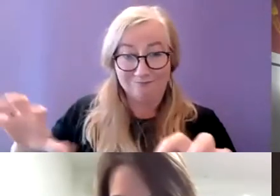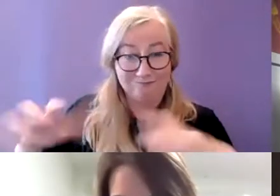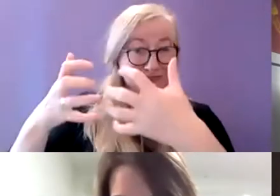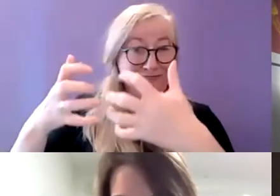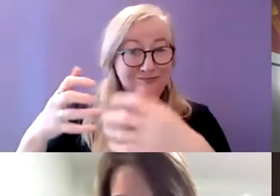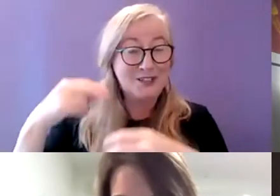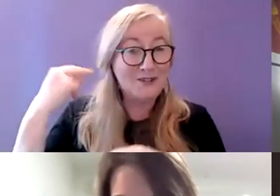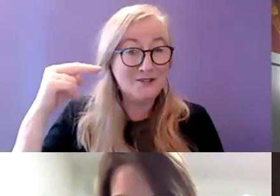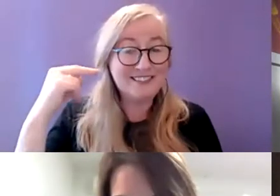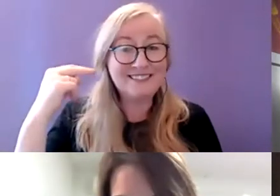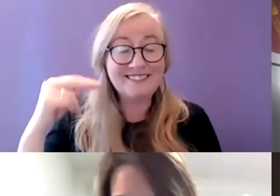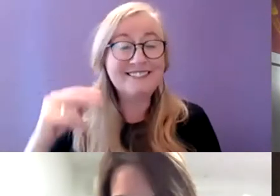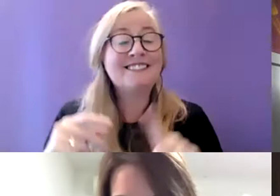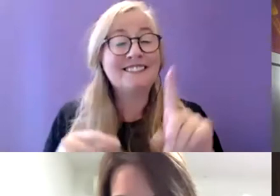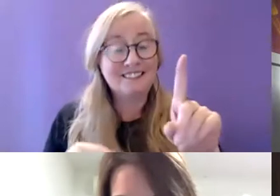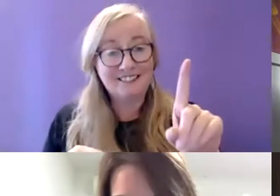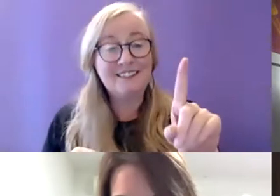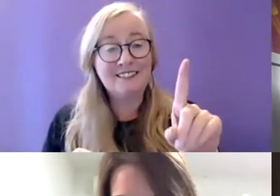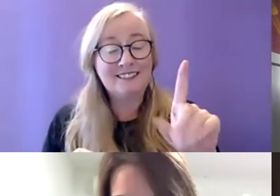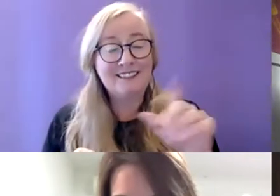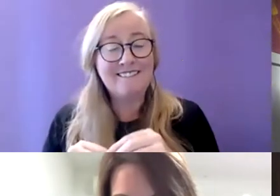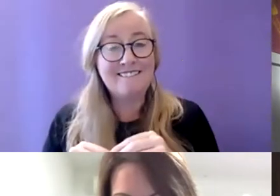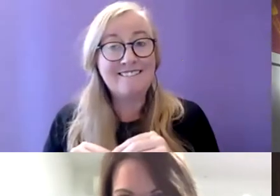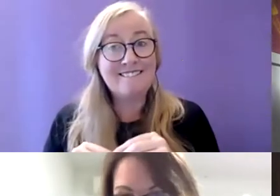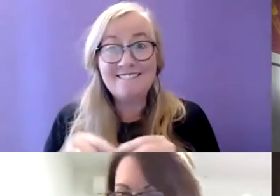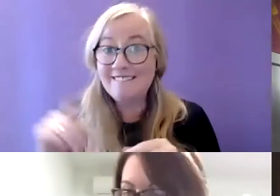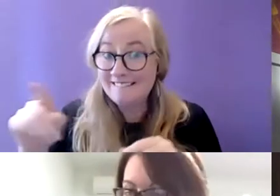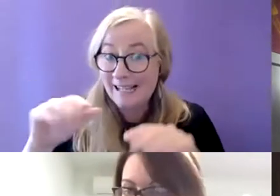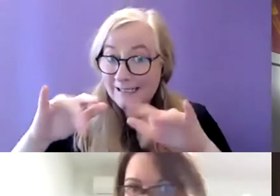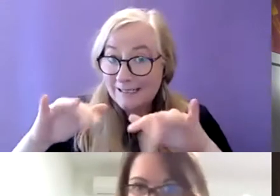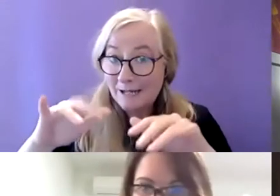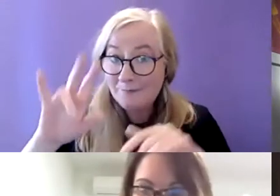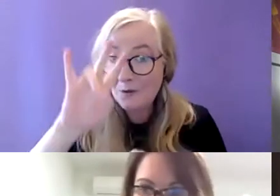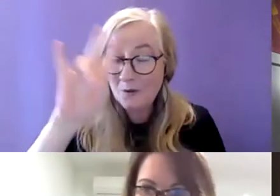yeah maybe just did she type in her question there